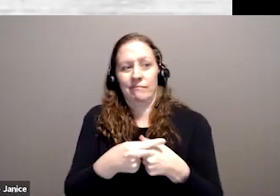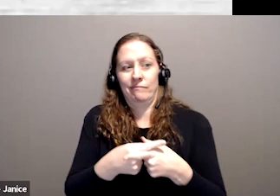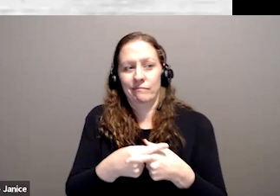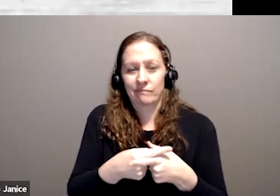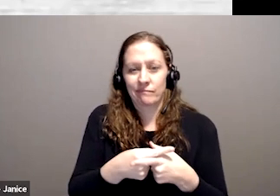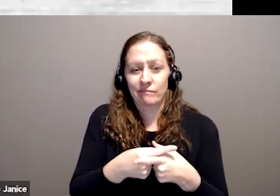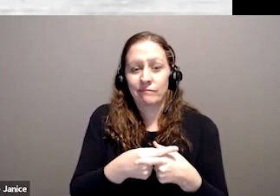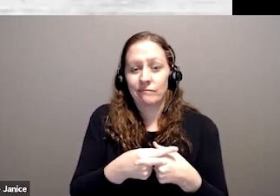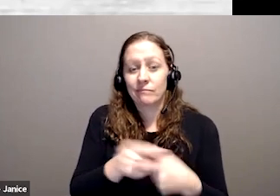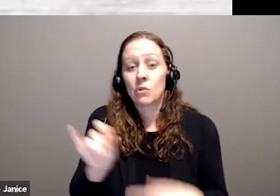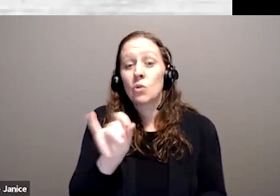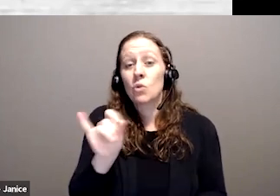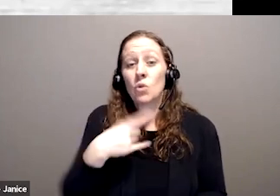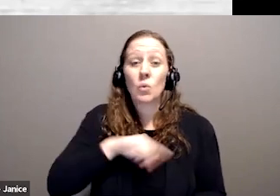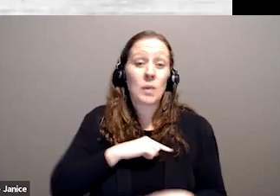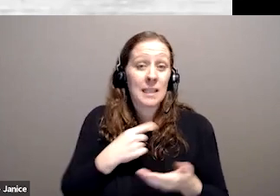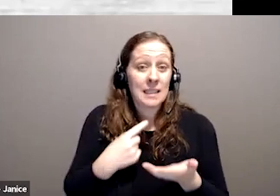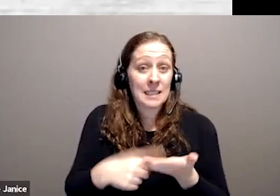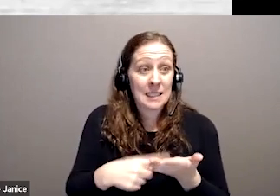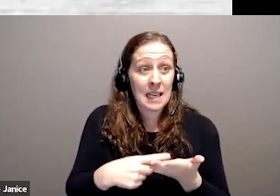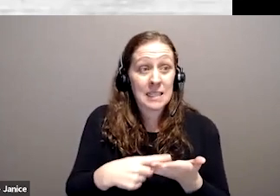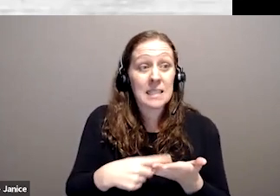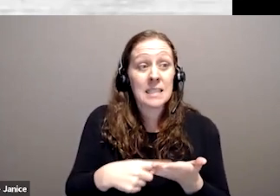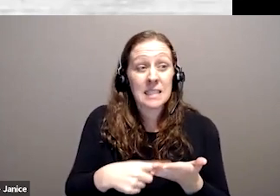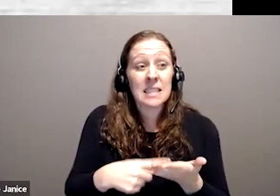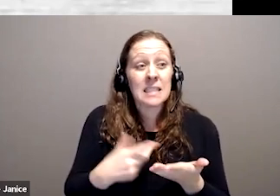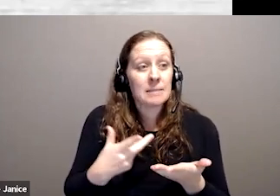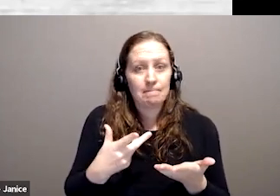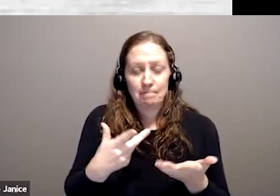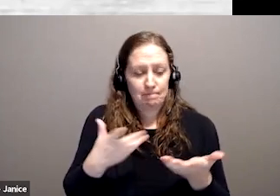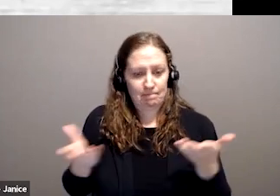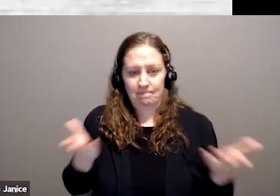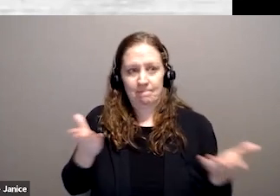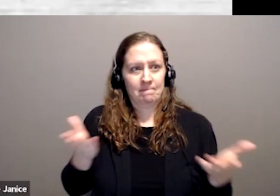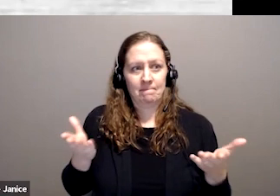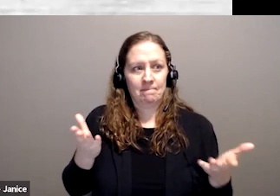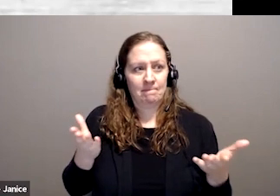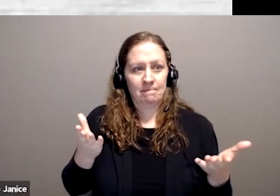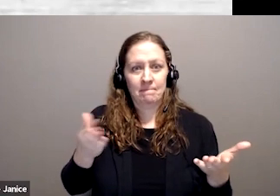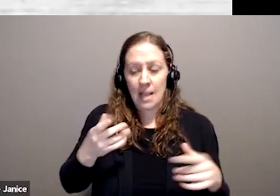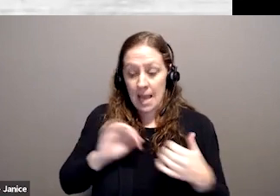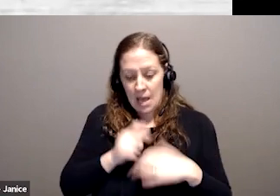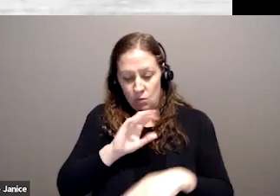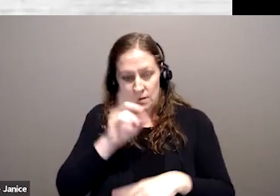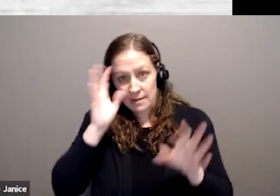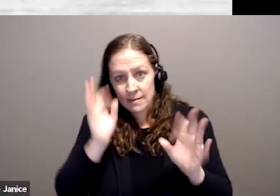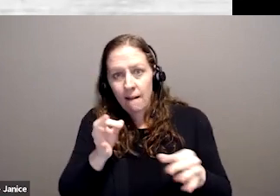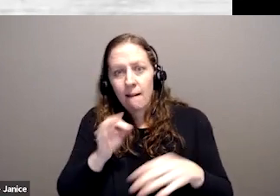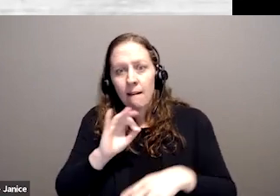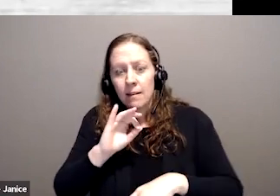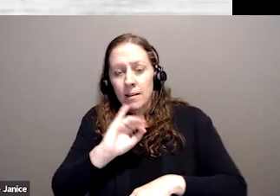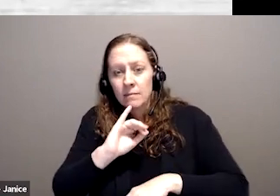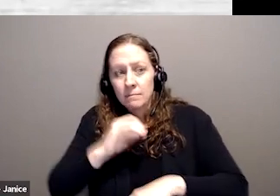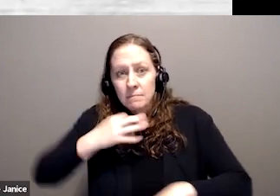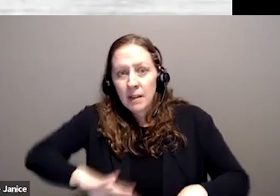We also discussed that there are also stated that there are competing principles underlies the benefit unit determination. In